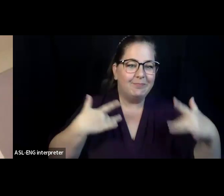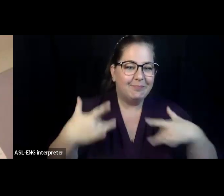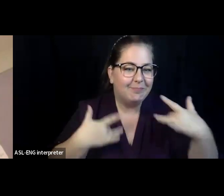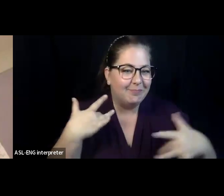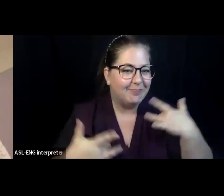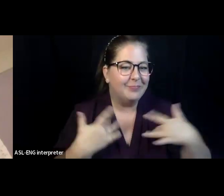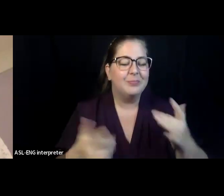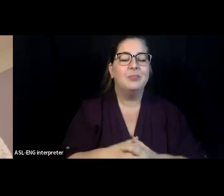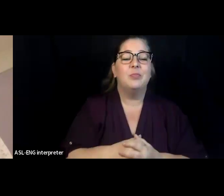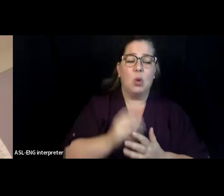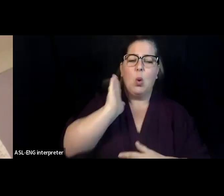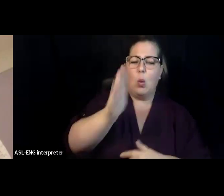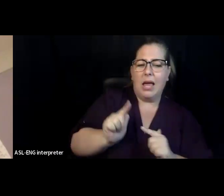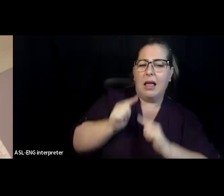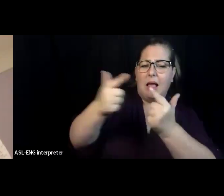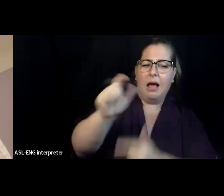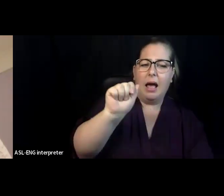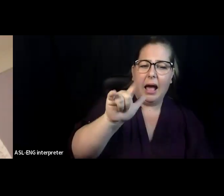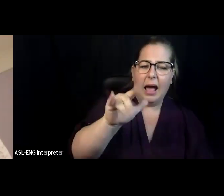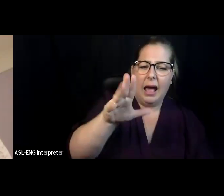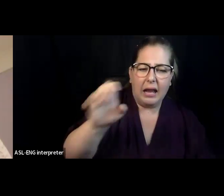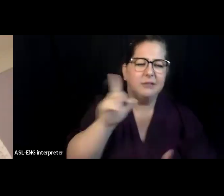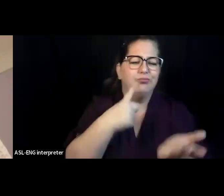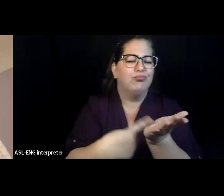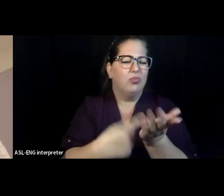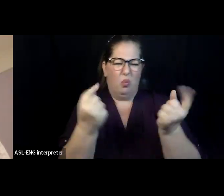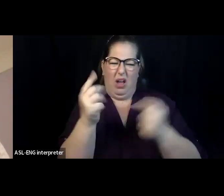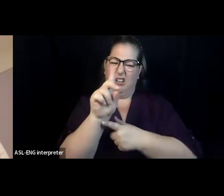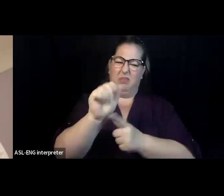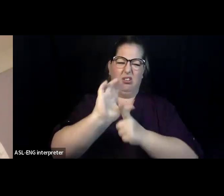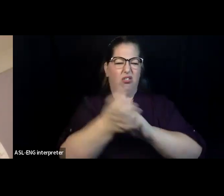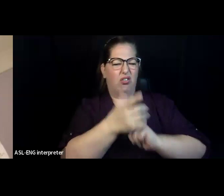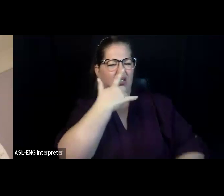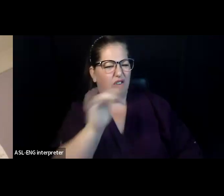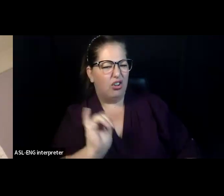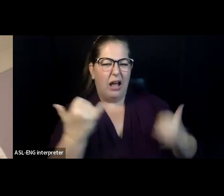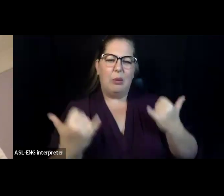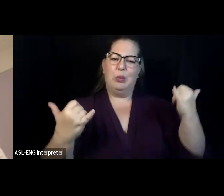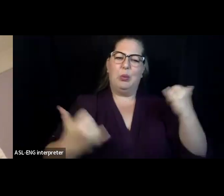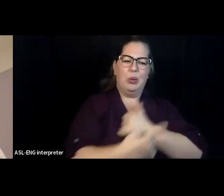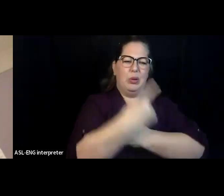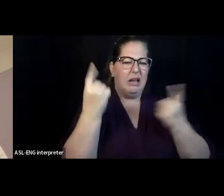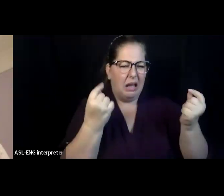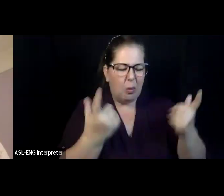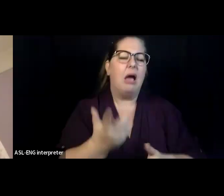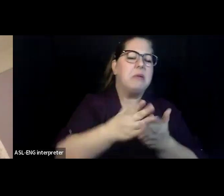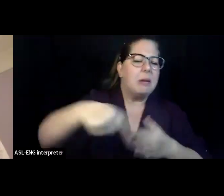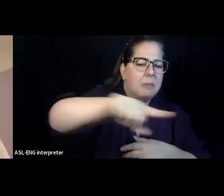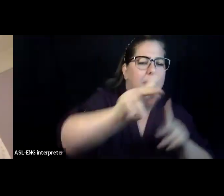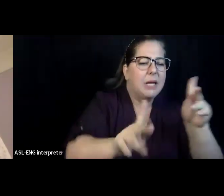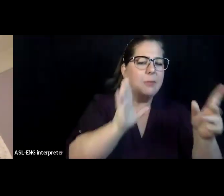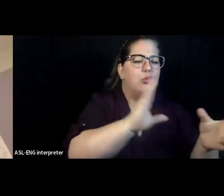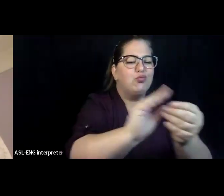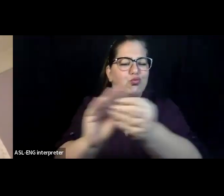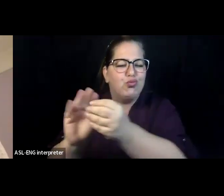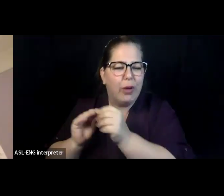exciting way to, um, kick off some of that, um, sort of speaker series that we'll be doing moving forward. We're